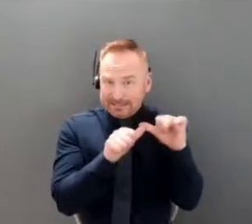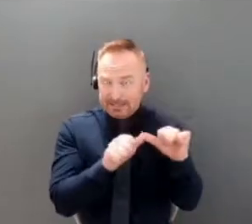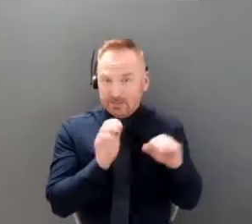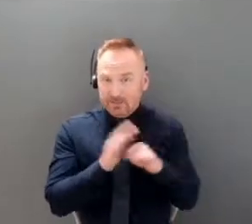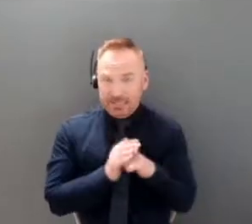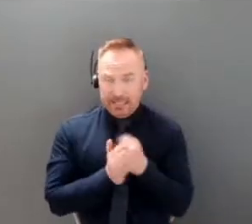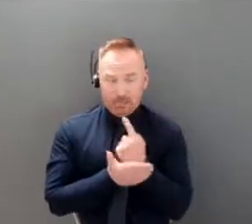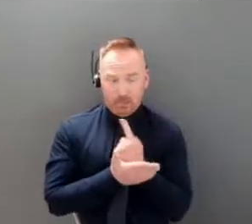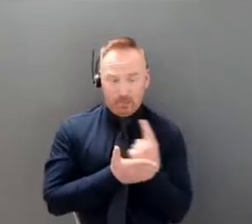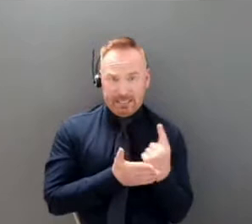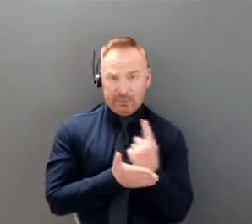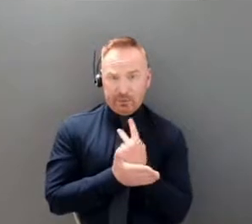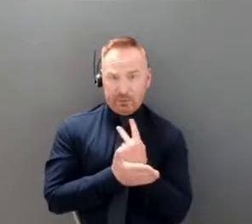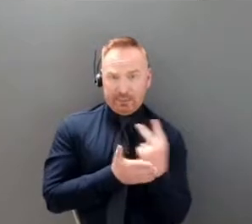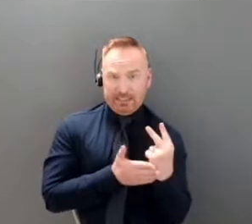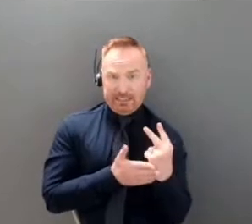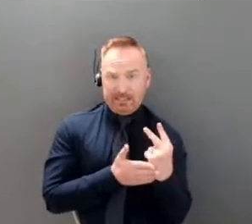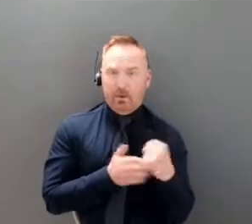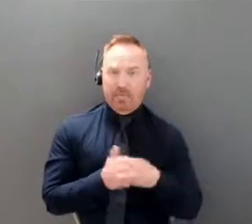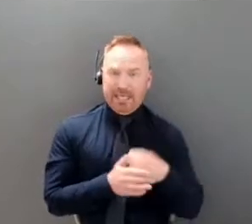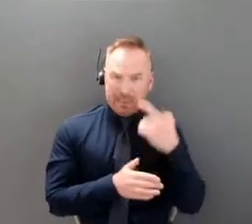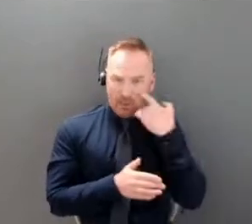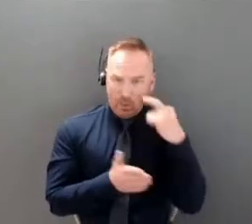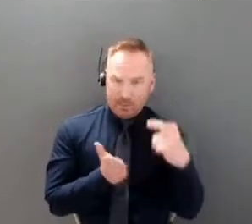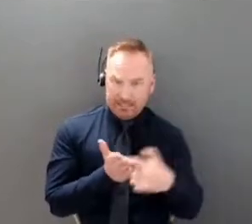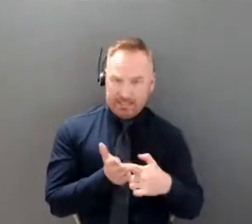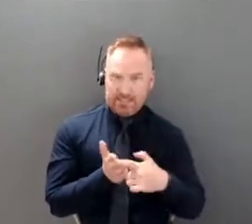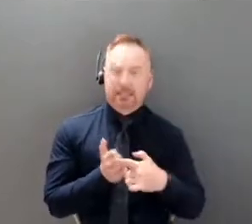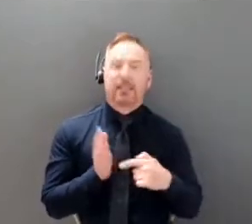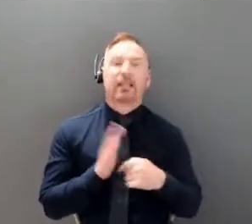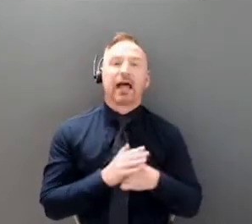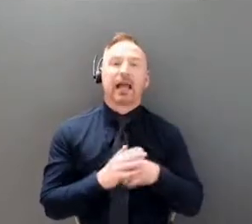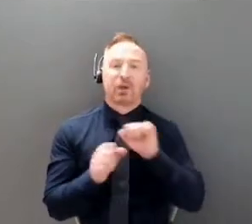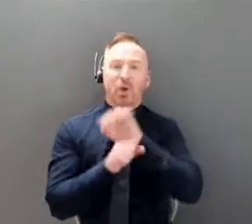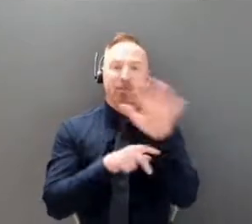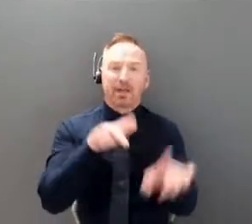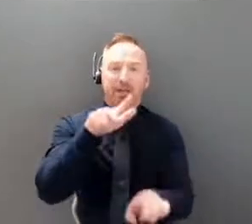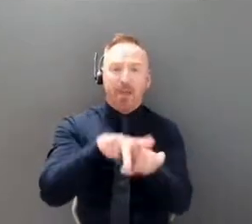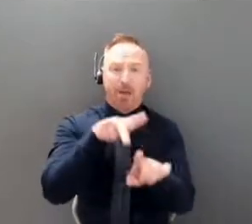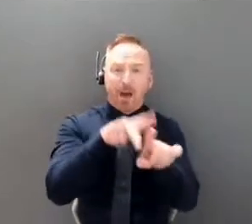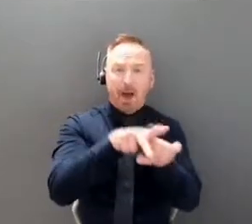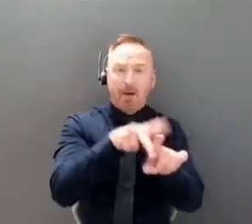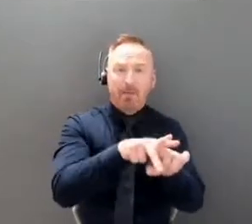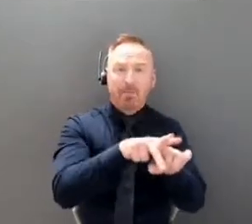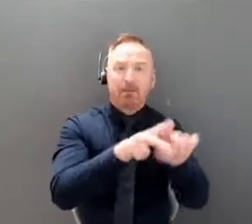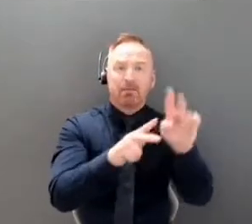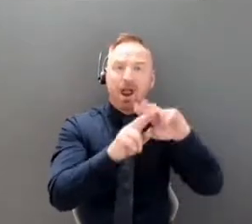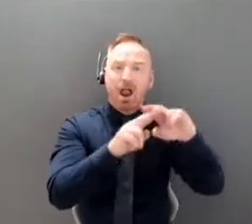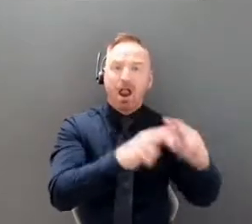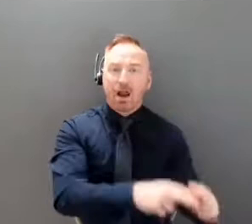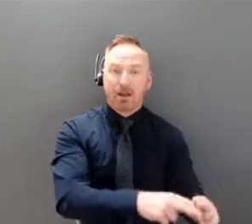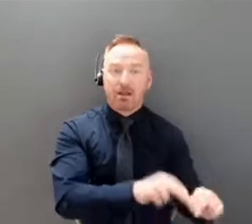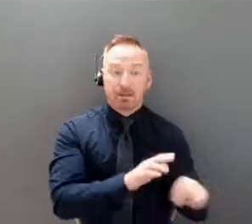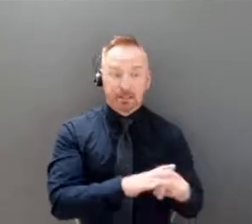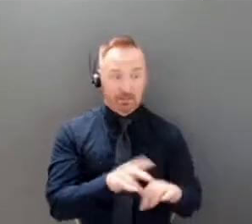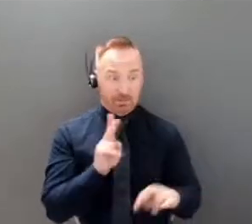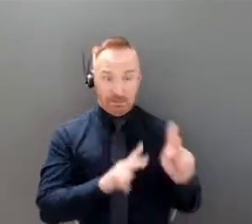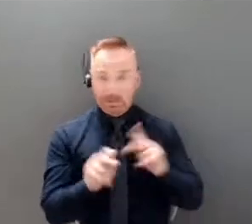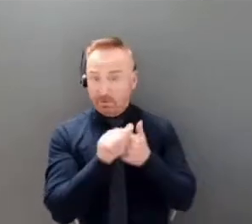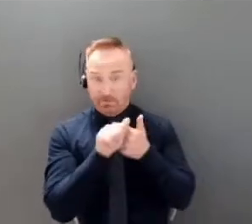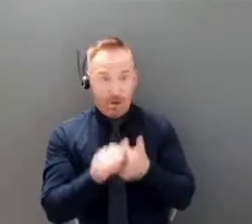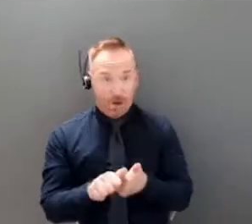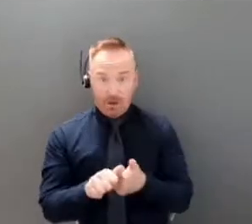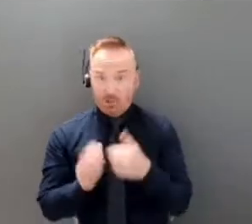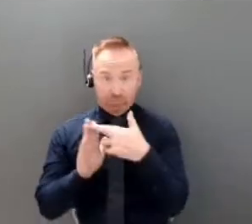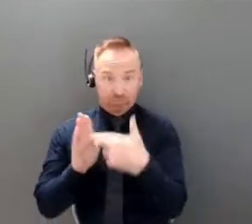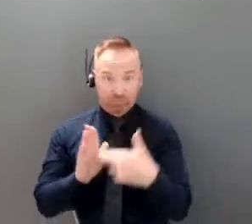to see significant dropping of cases and if people have been doing the right thing and if we move past these initial